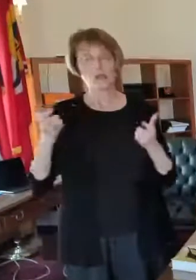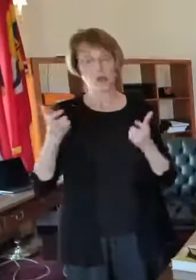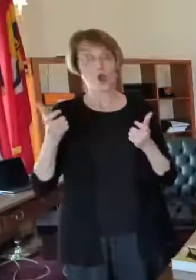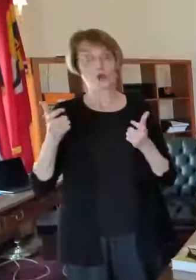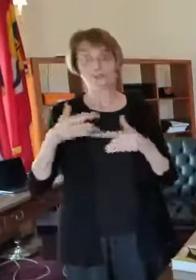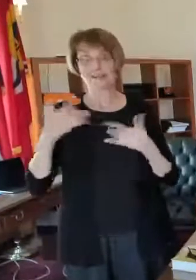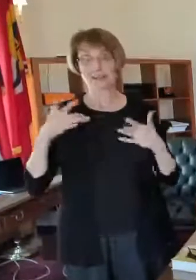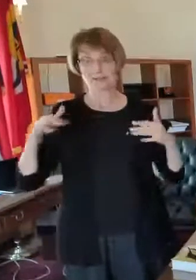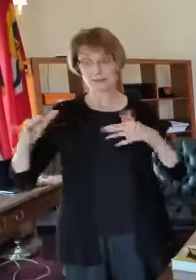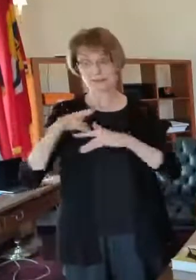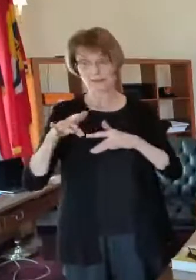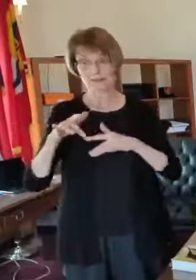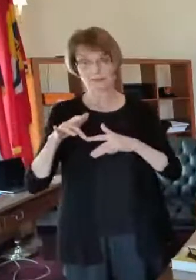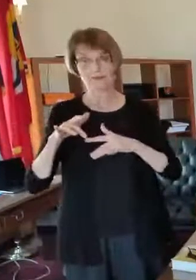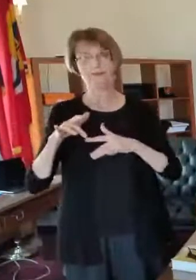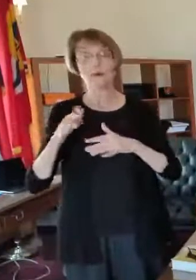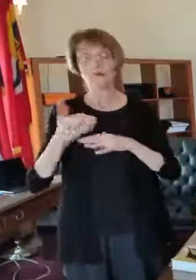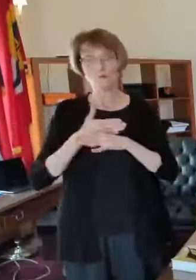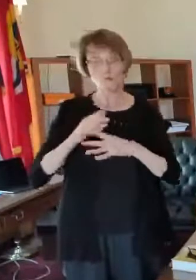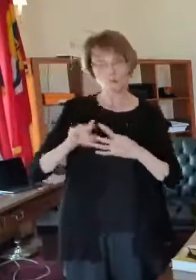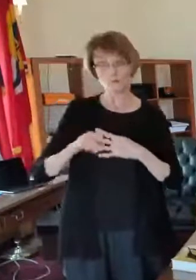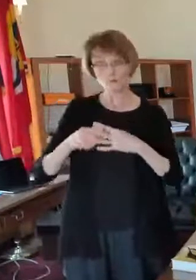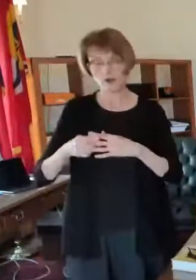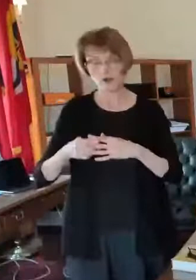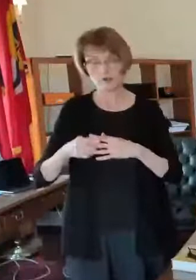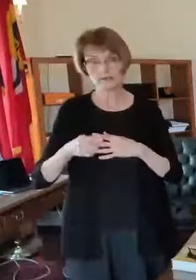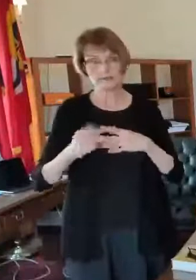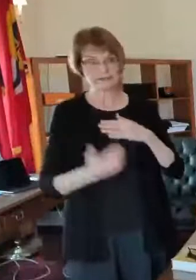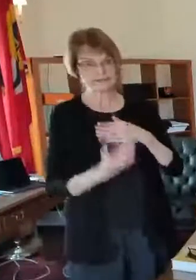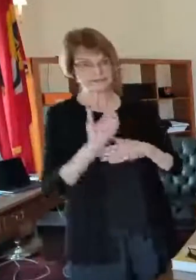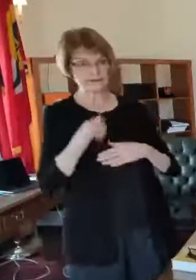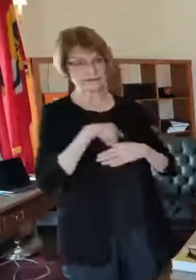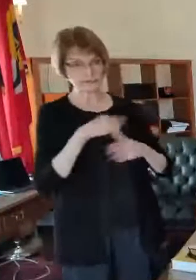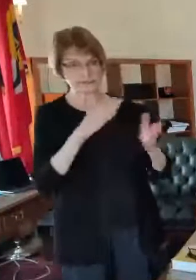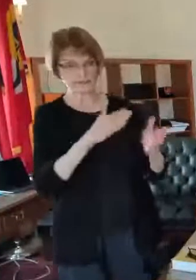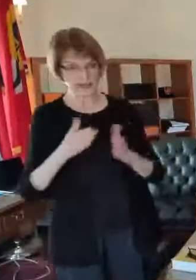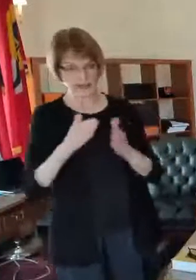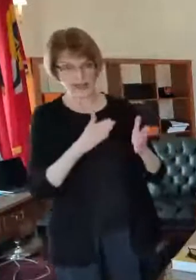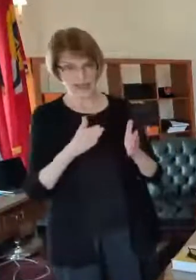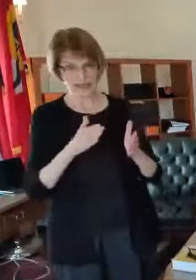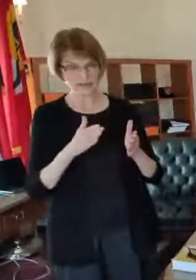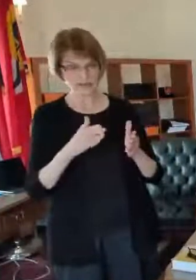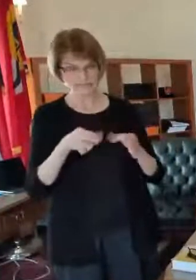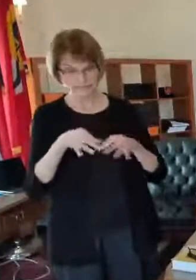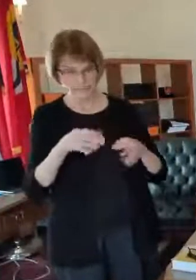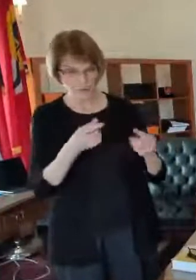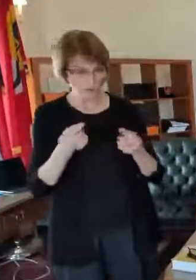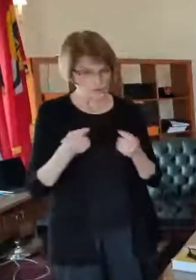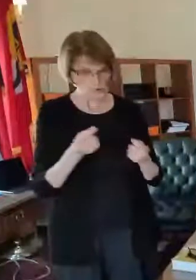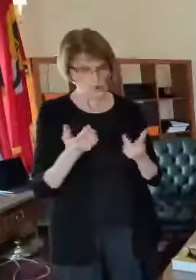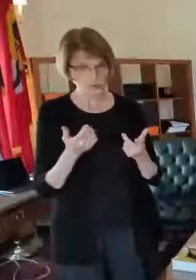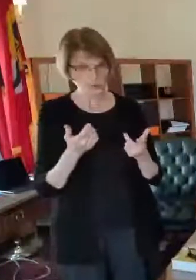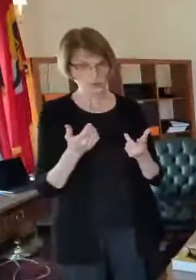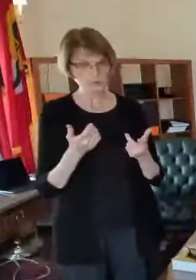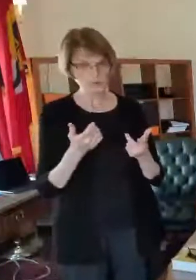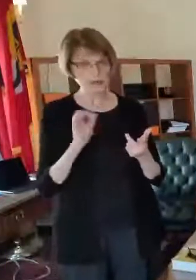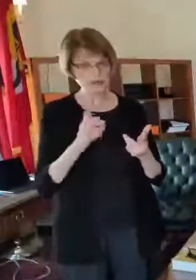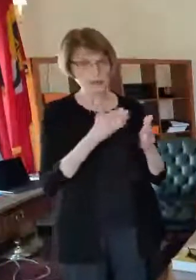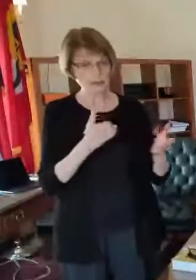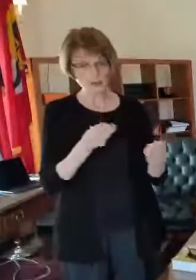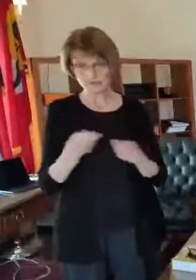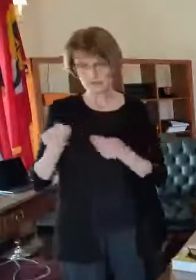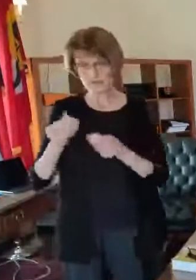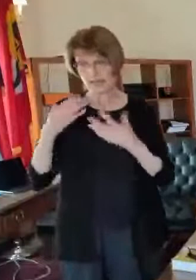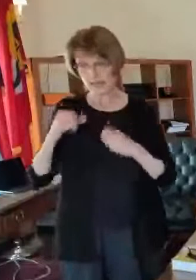has to submit a plan for how they're going to operate their event that plan goes to the health department